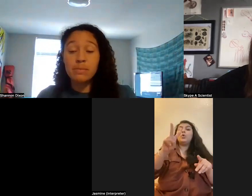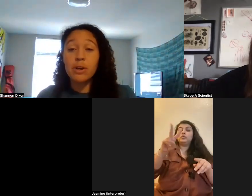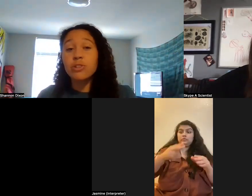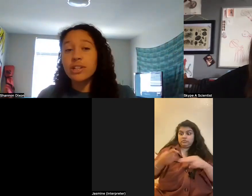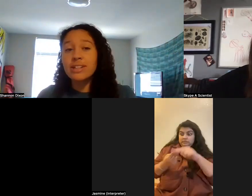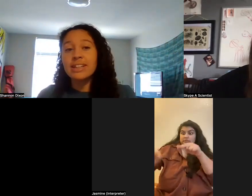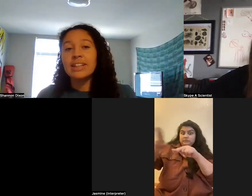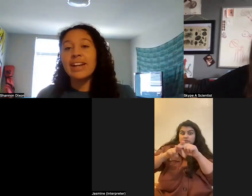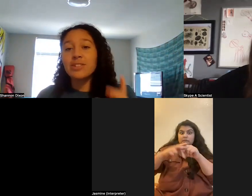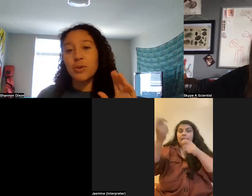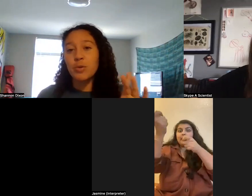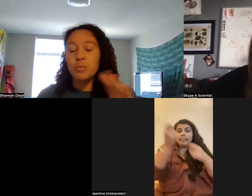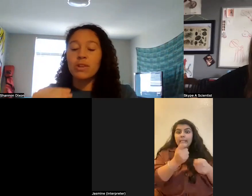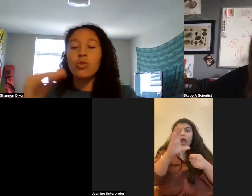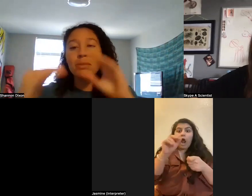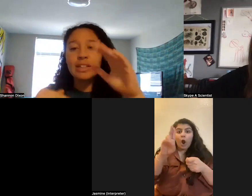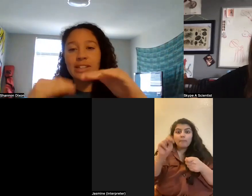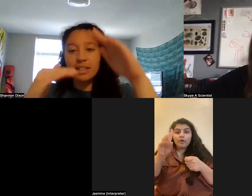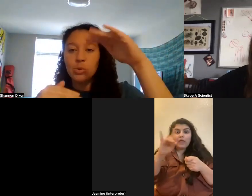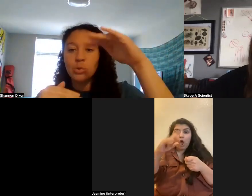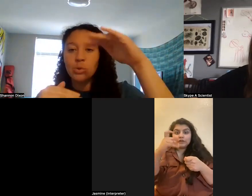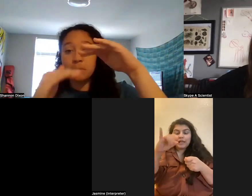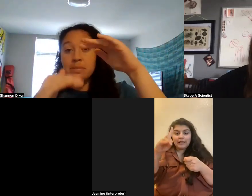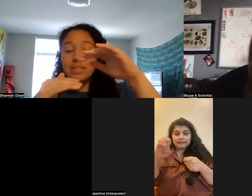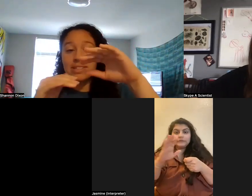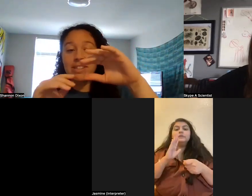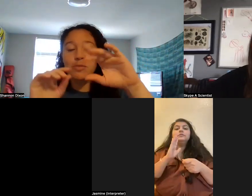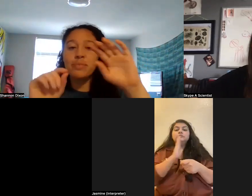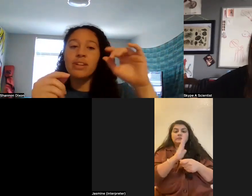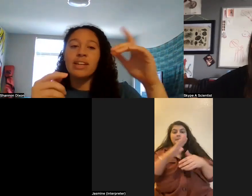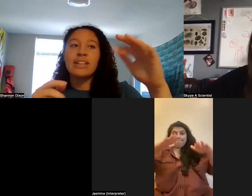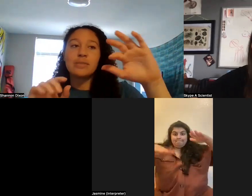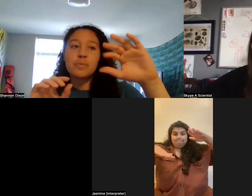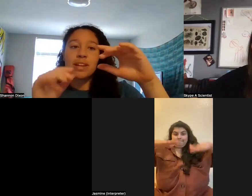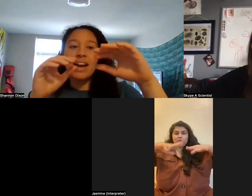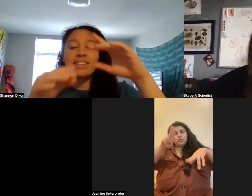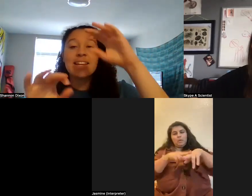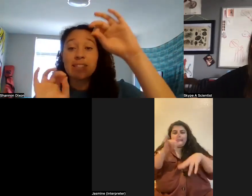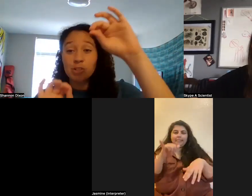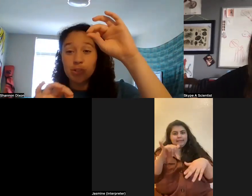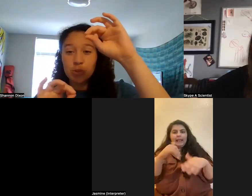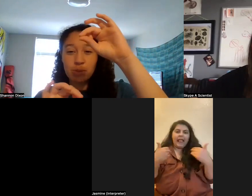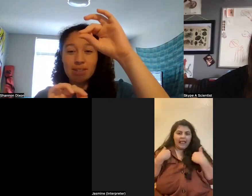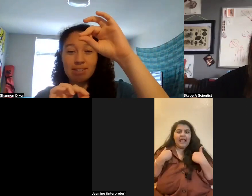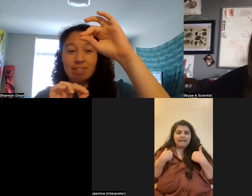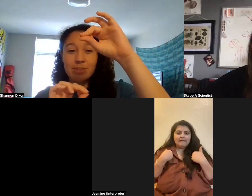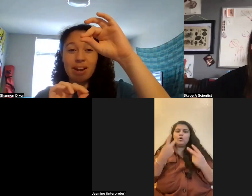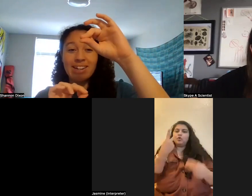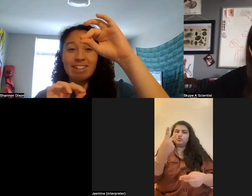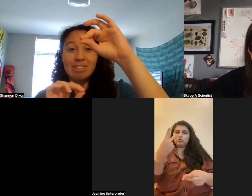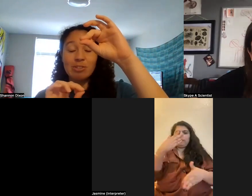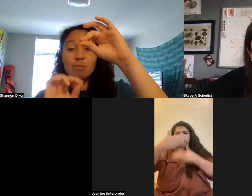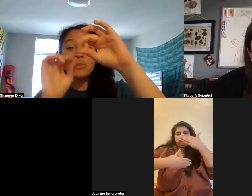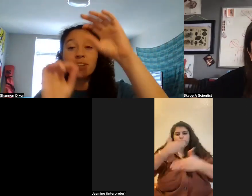drawn in from the ocean. And so normally the equilibrium system has like these two processes,